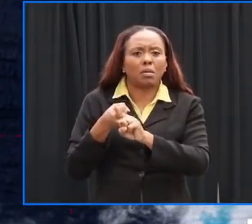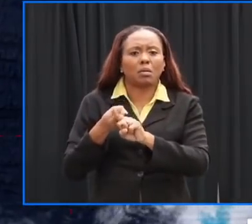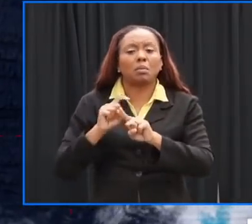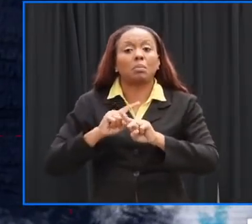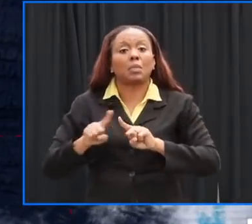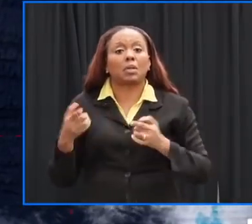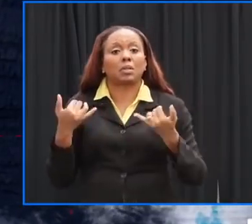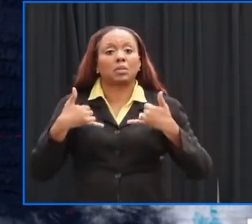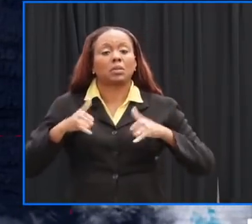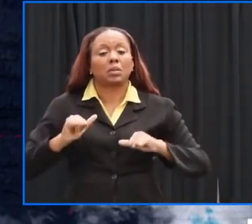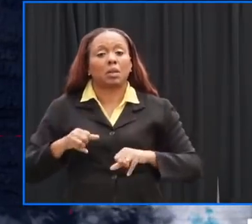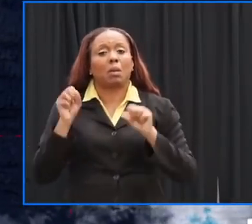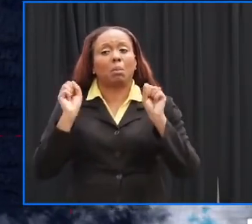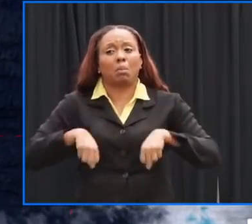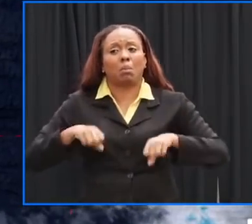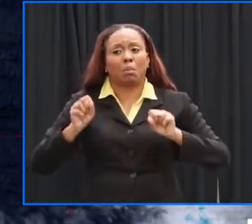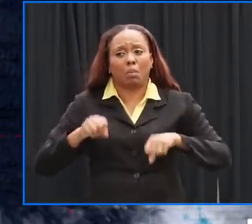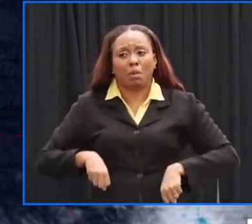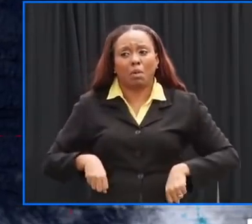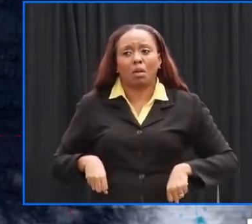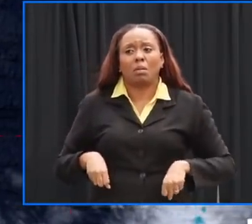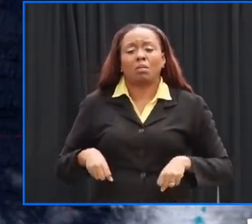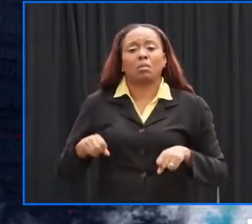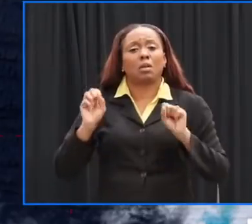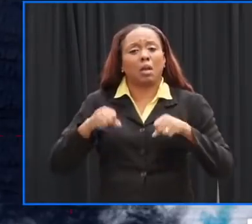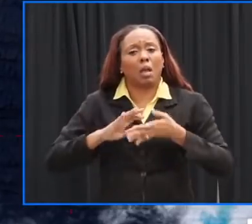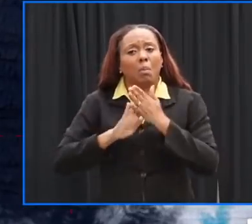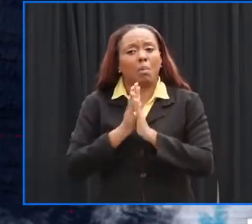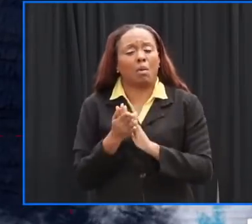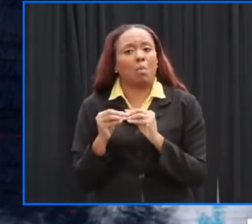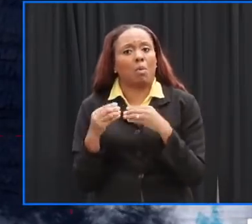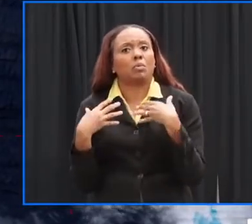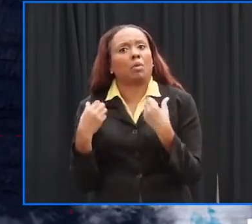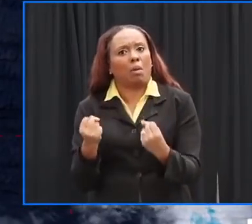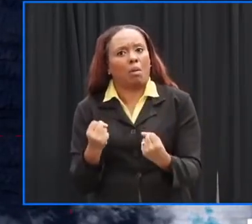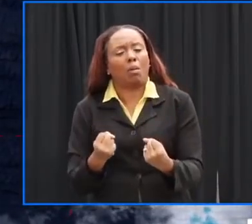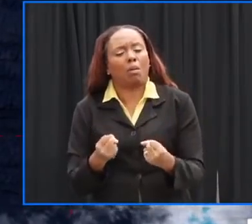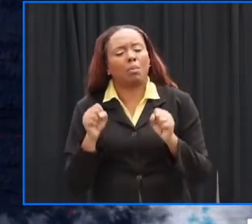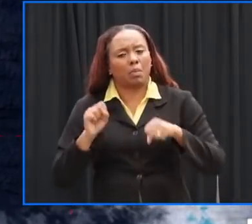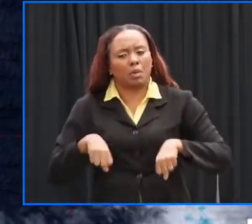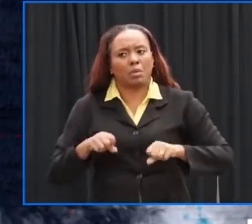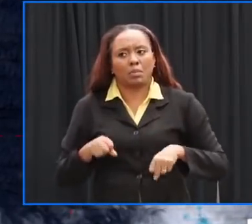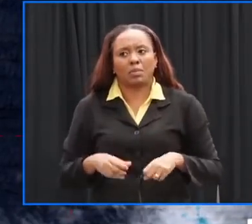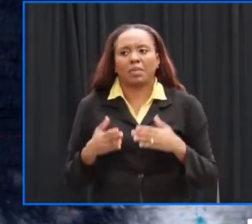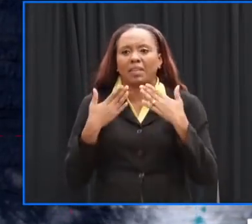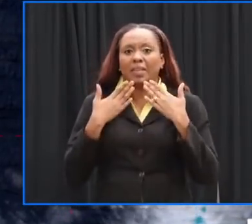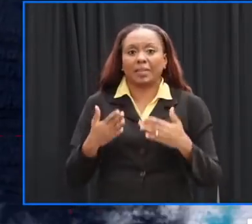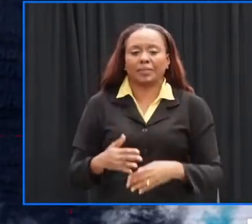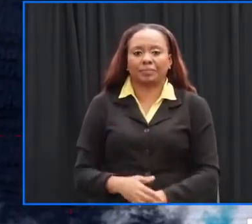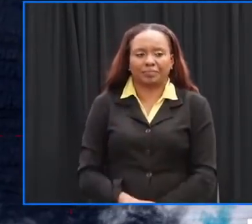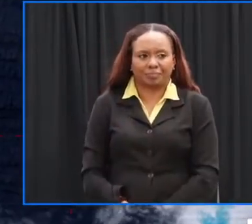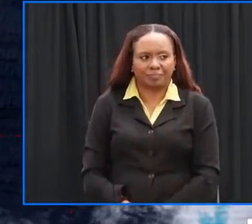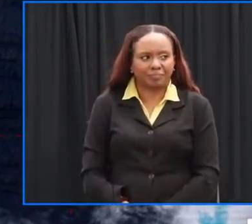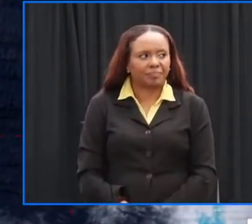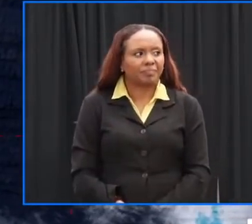potential that Elsa will strengthen slowly as she moves towards the west thank you prime minister